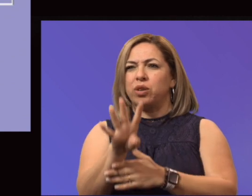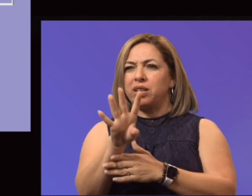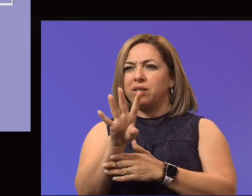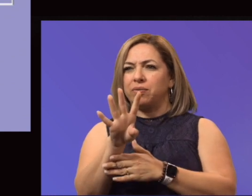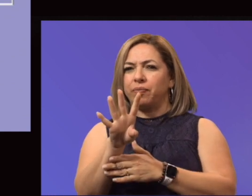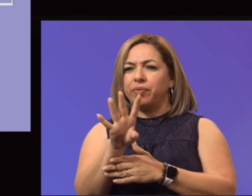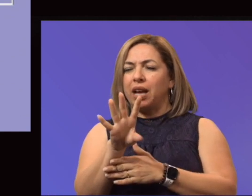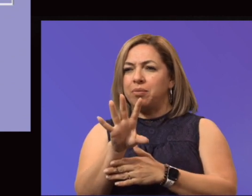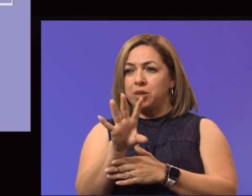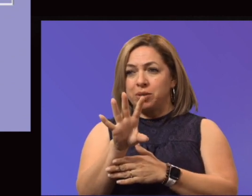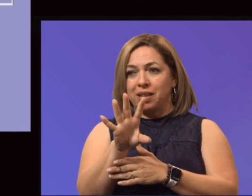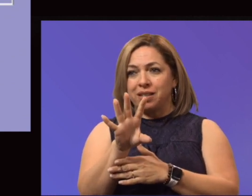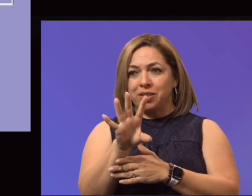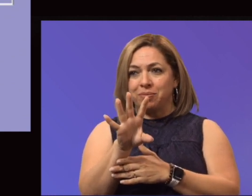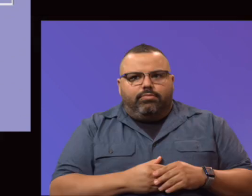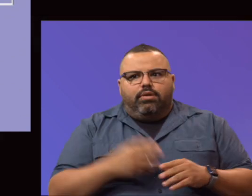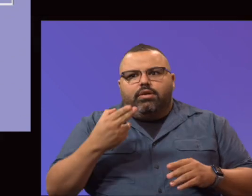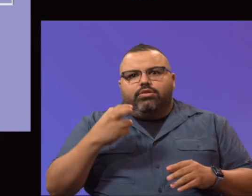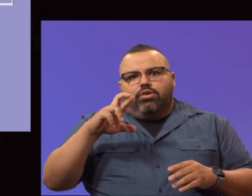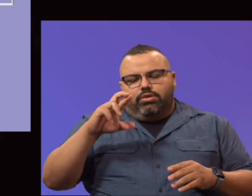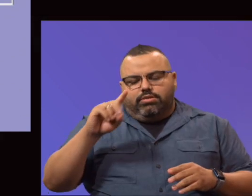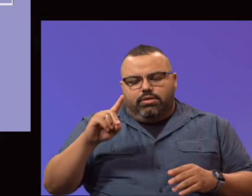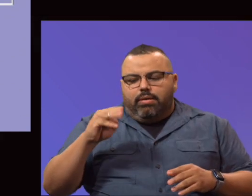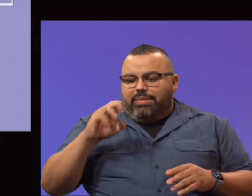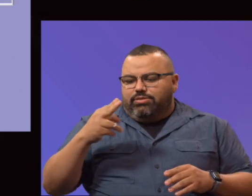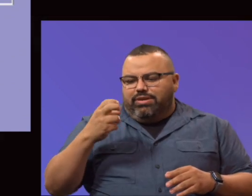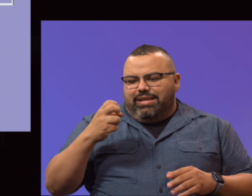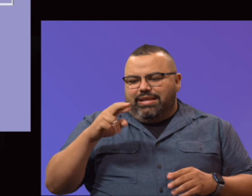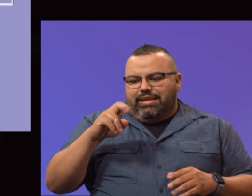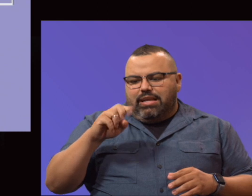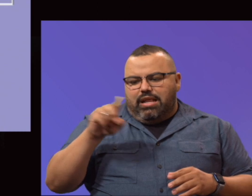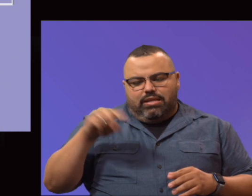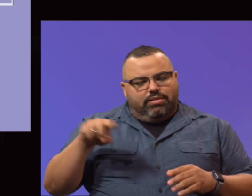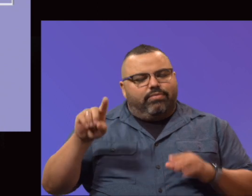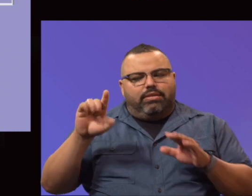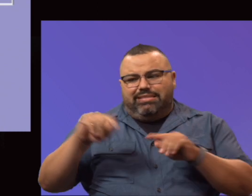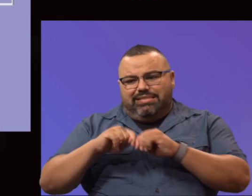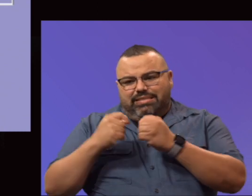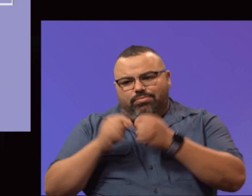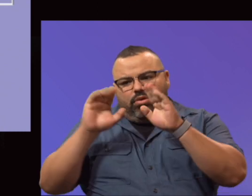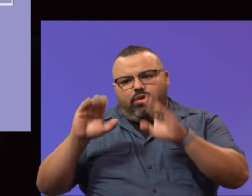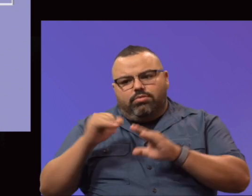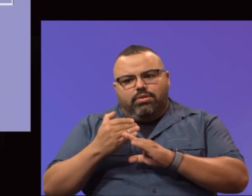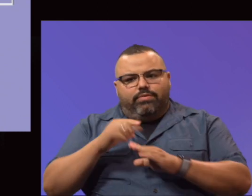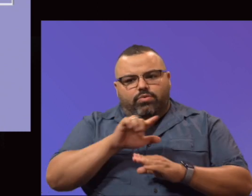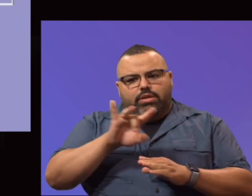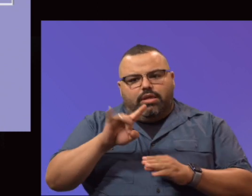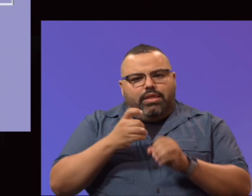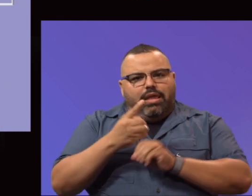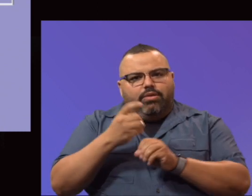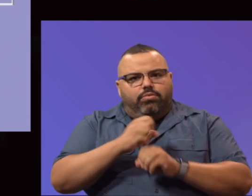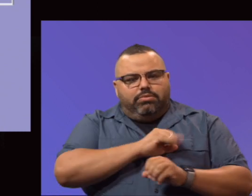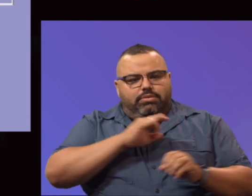HRD, Mr. Hernandez and his team have done a tremendous job. They had their 28th annual staff development retreat, which was